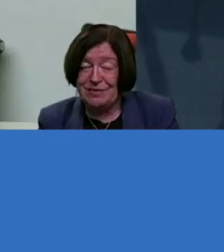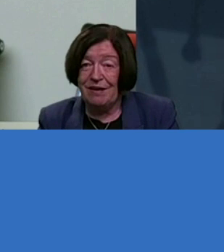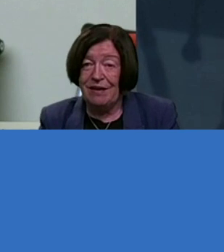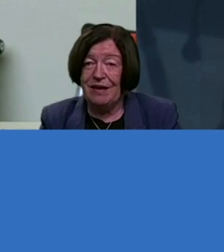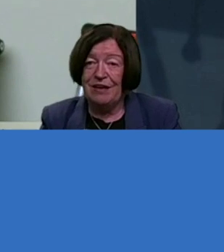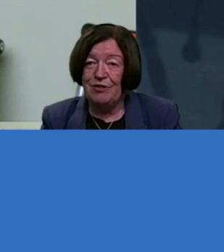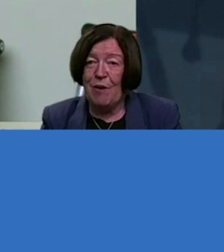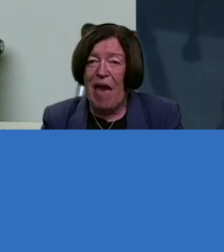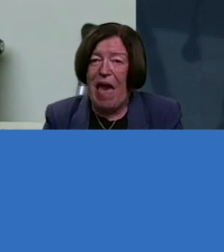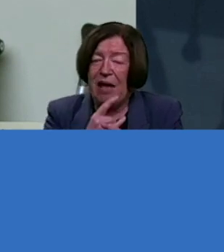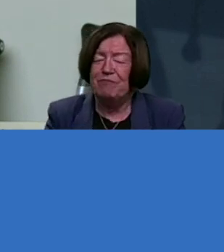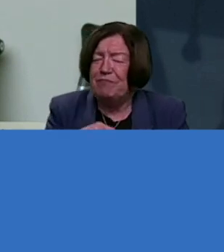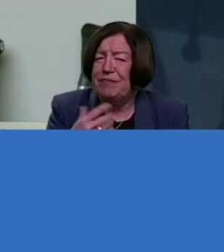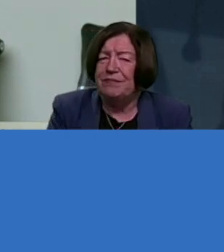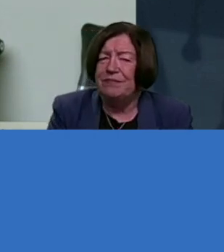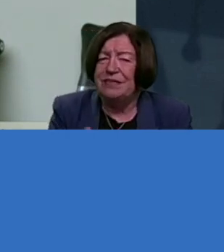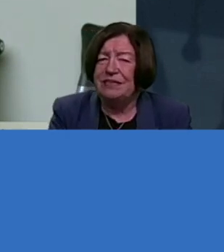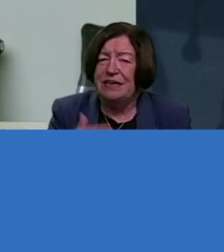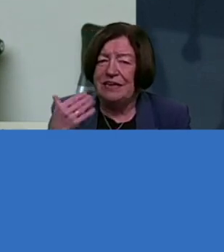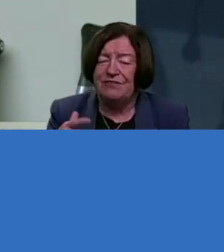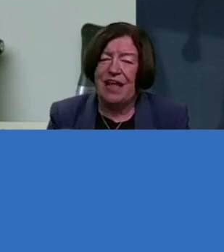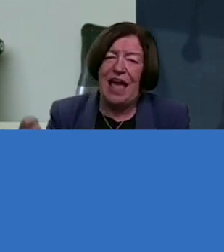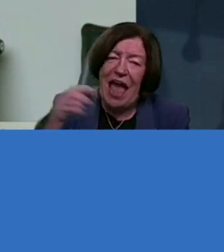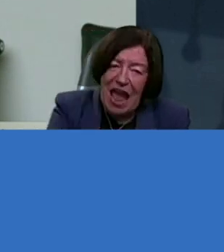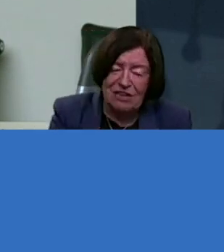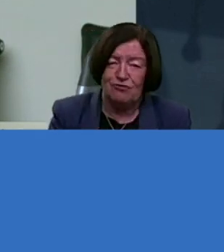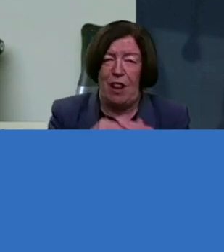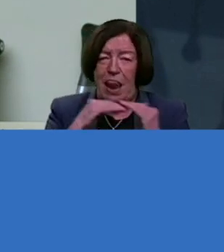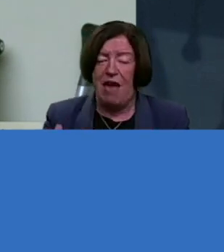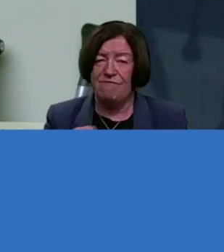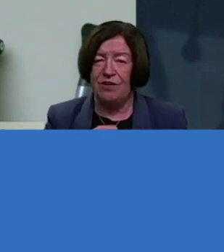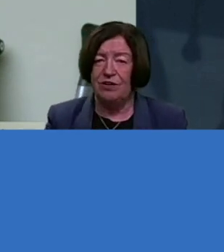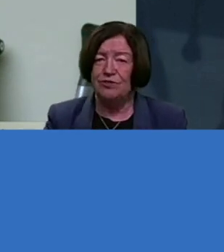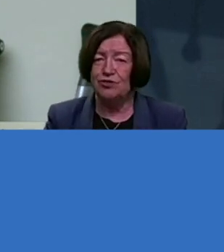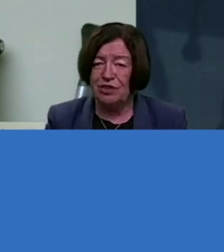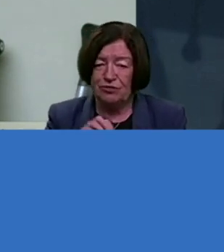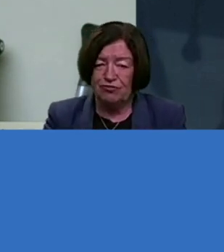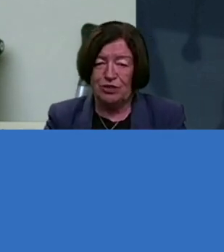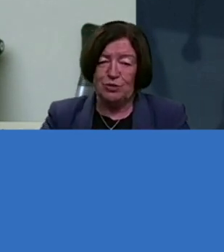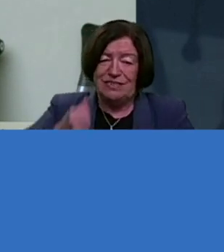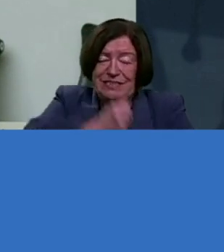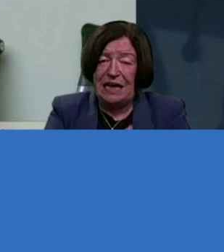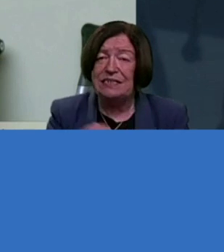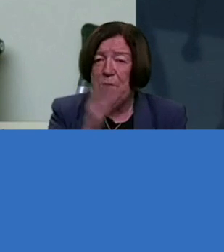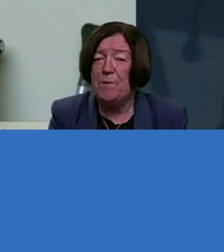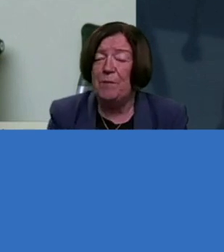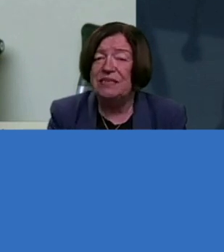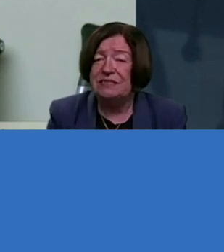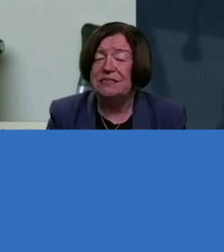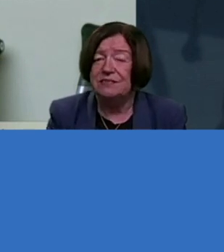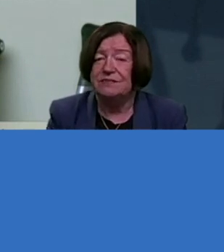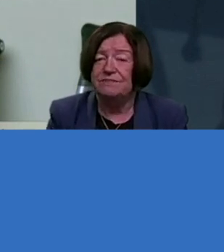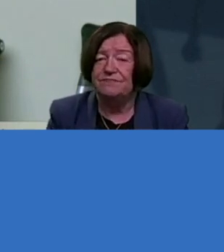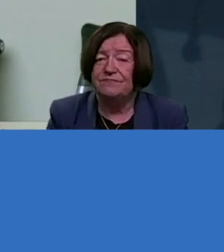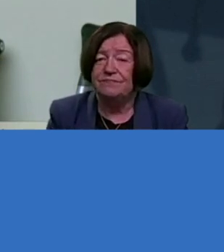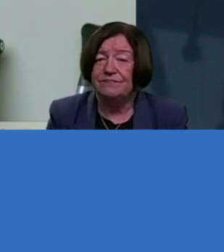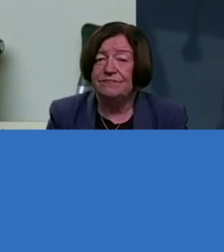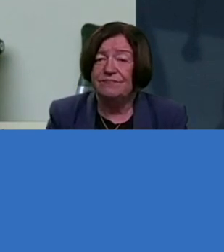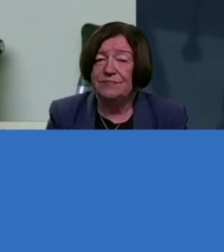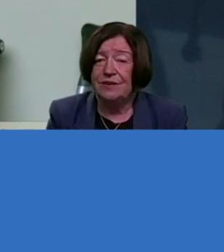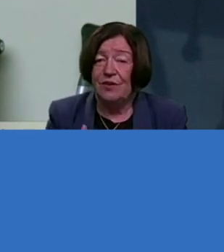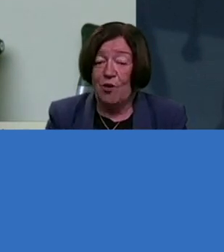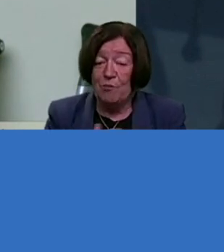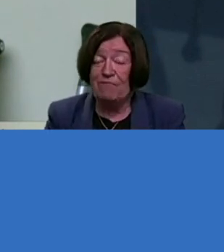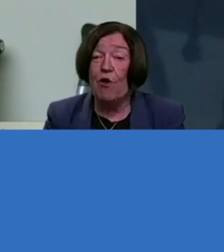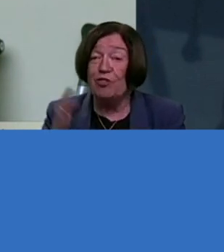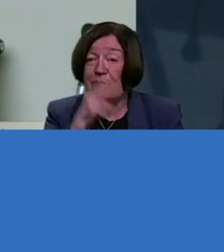So it leads to this extra level of stress as you're trying to set up a business that, you know, that there's really, before